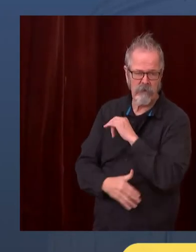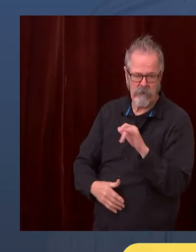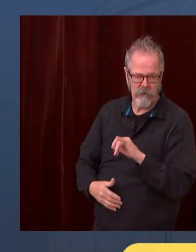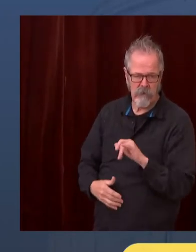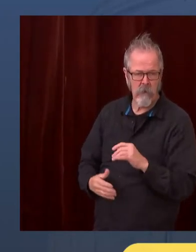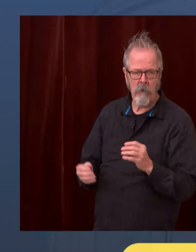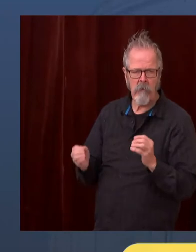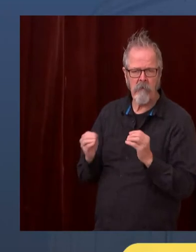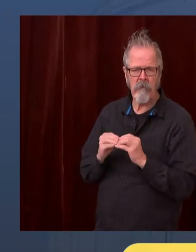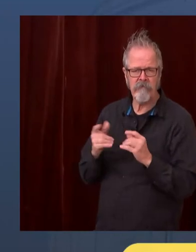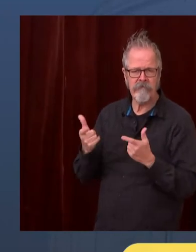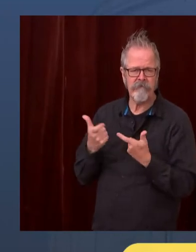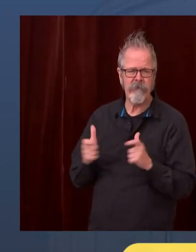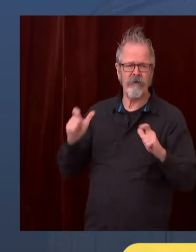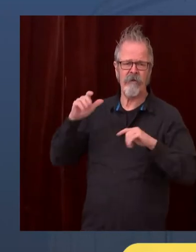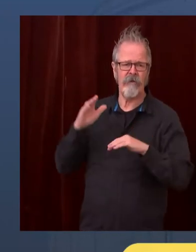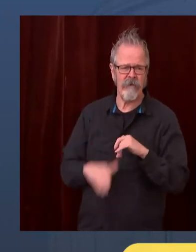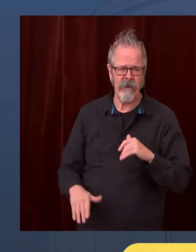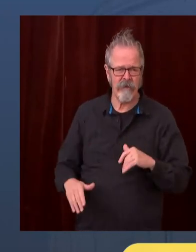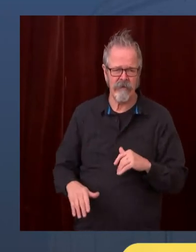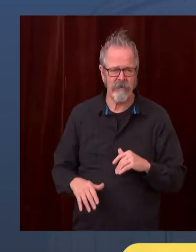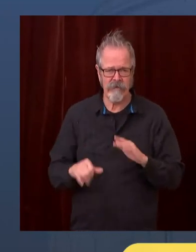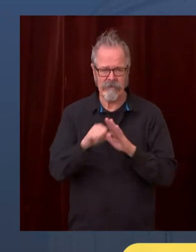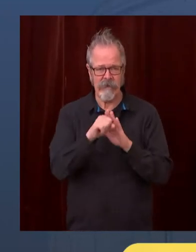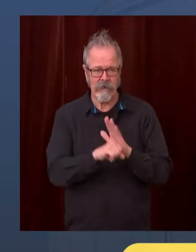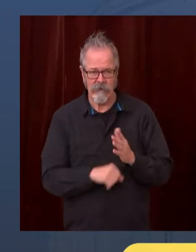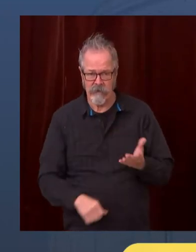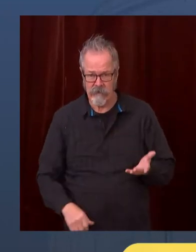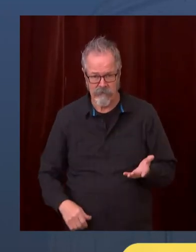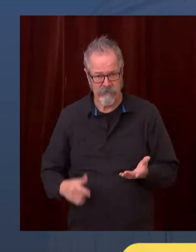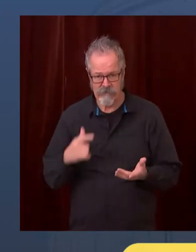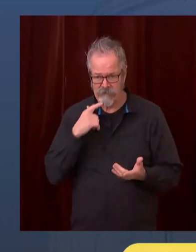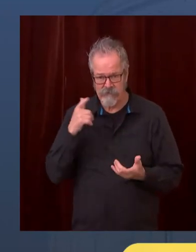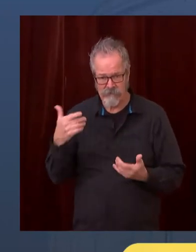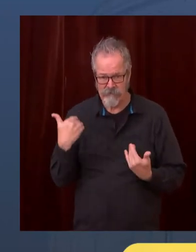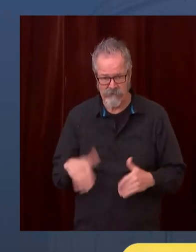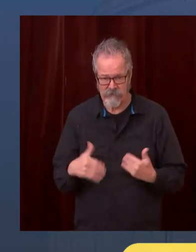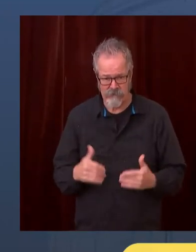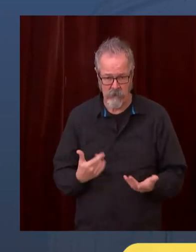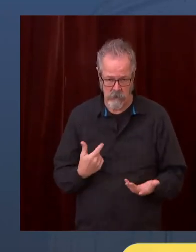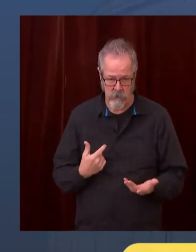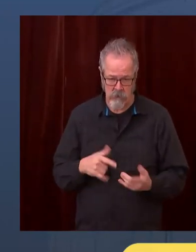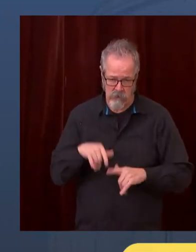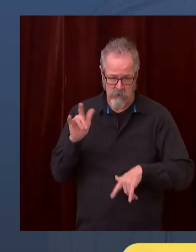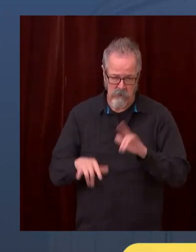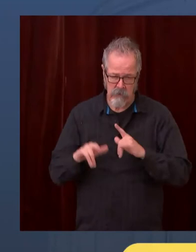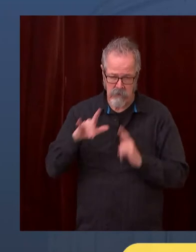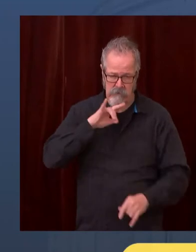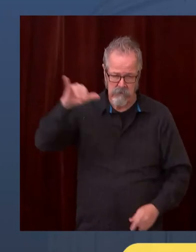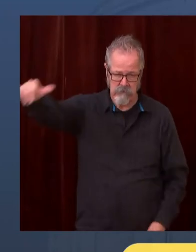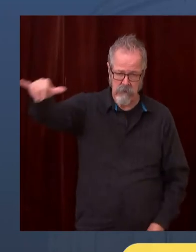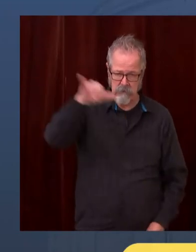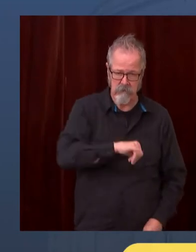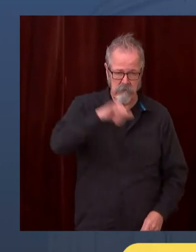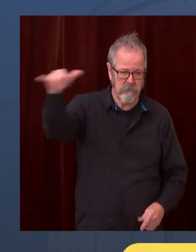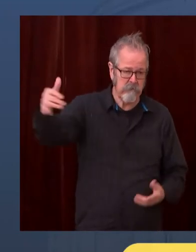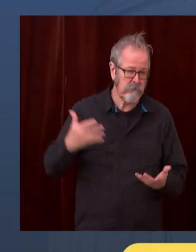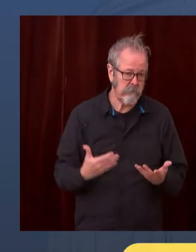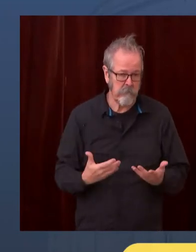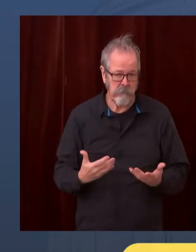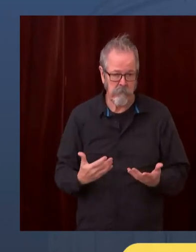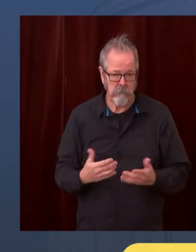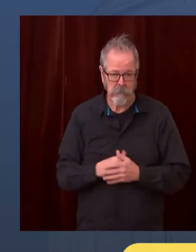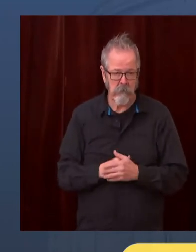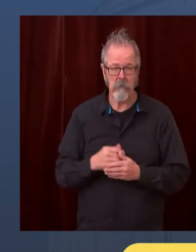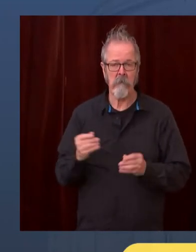by population, it's geographically larger than Rhode Island and under the state of Delaware, so